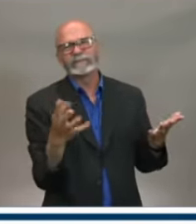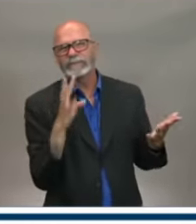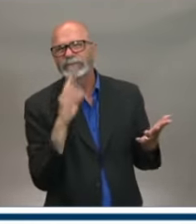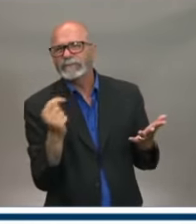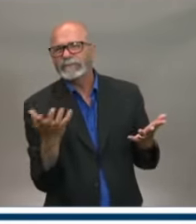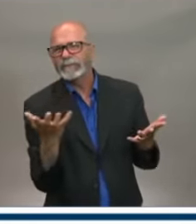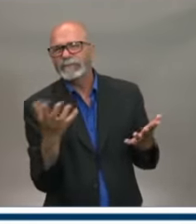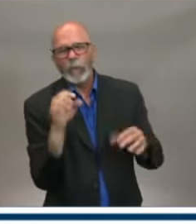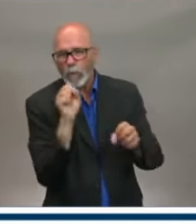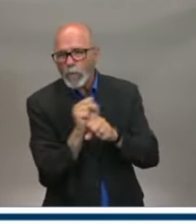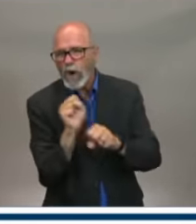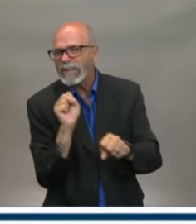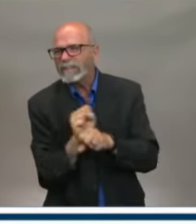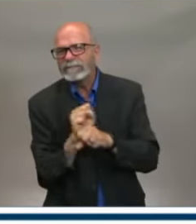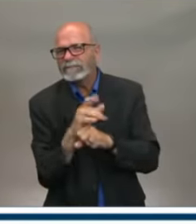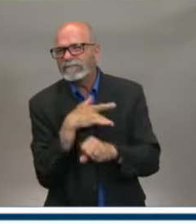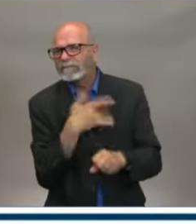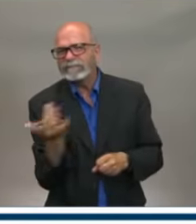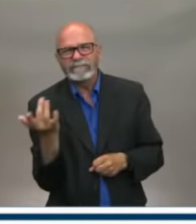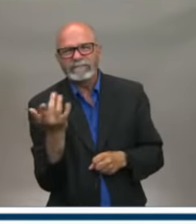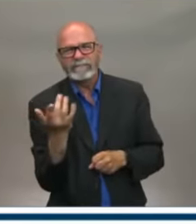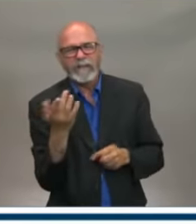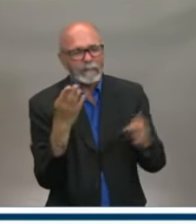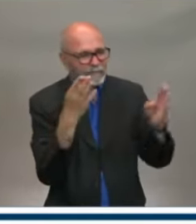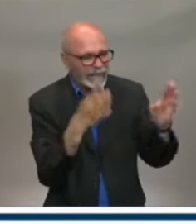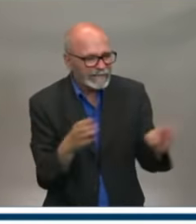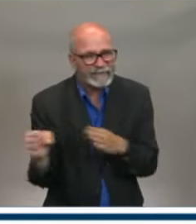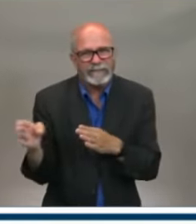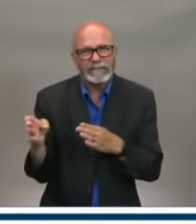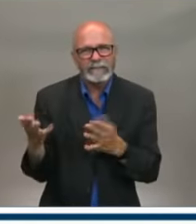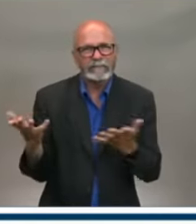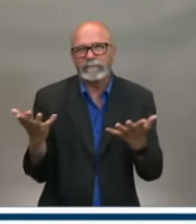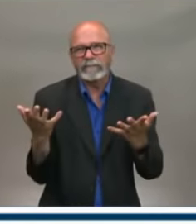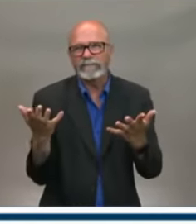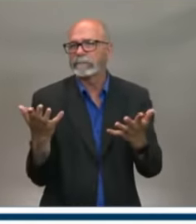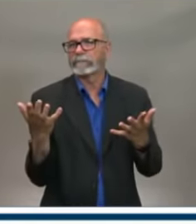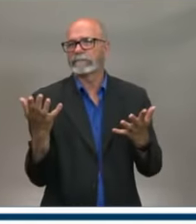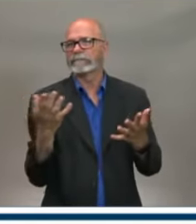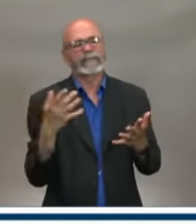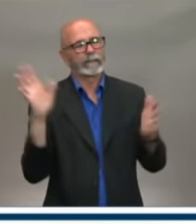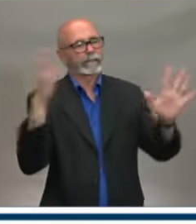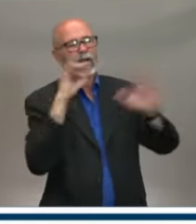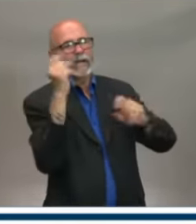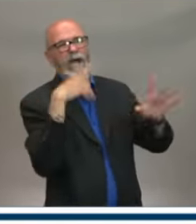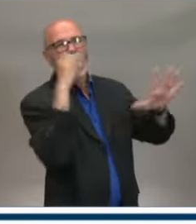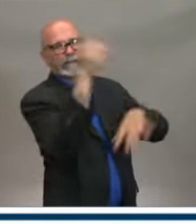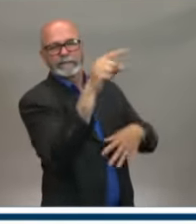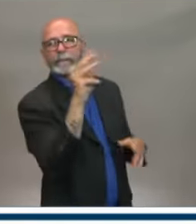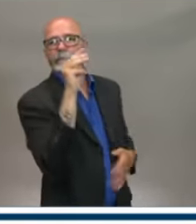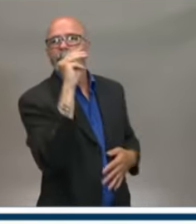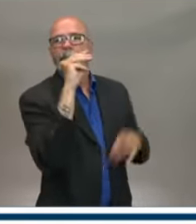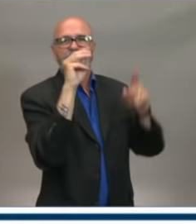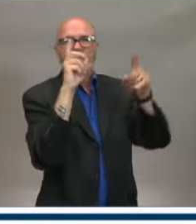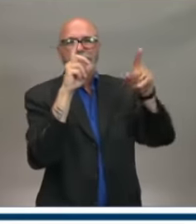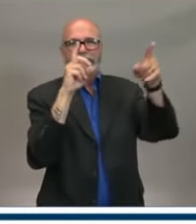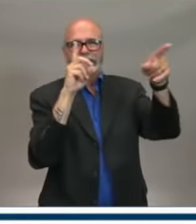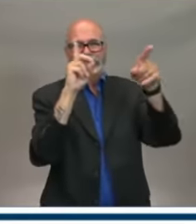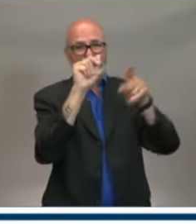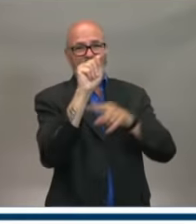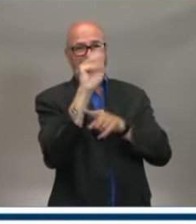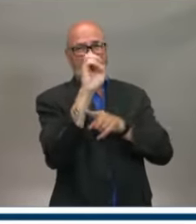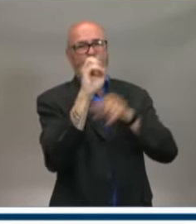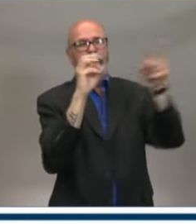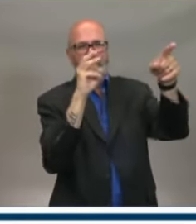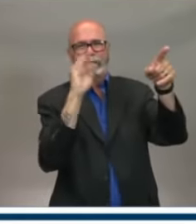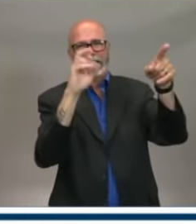And at some point, you said to them, you're good to go, and to the point where the premier can announce the date that he has today. Perhaps I'd like to hear from